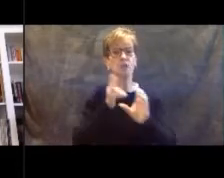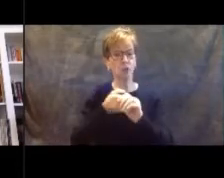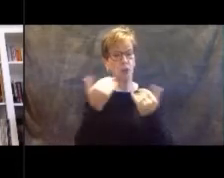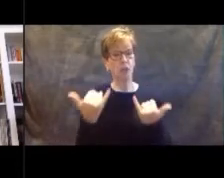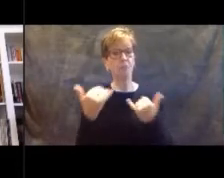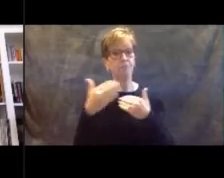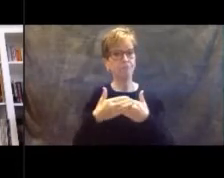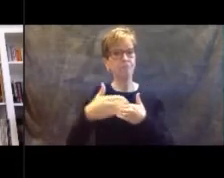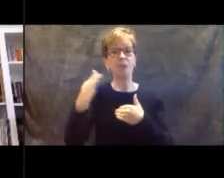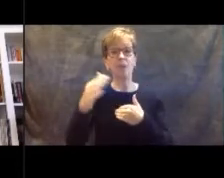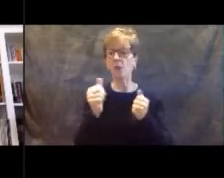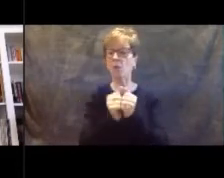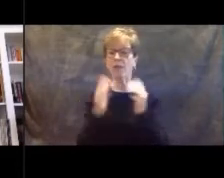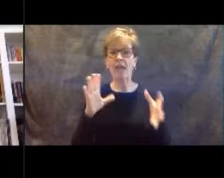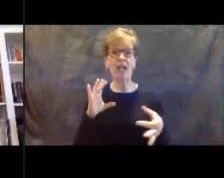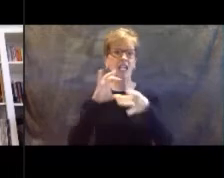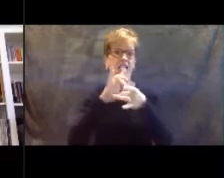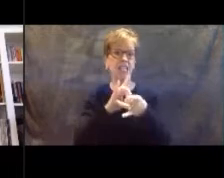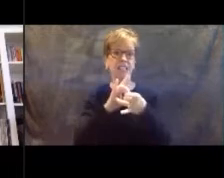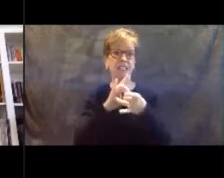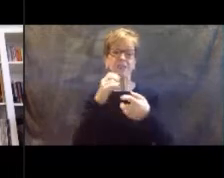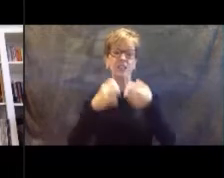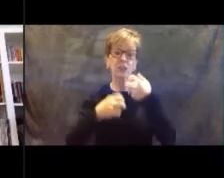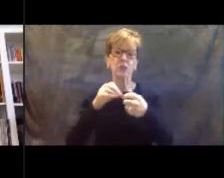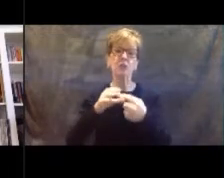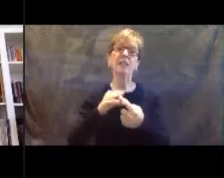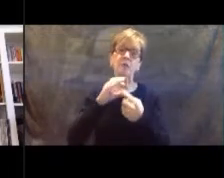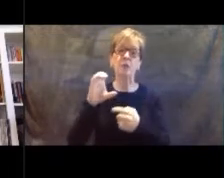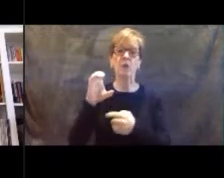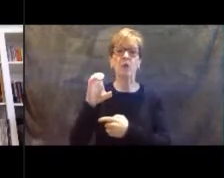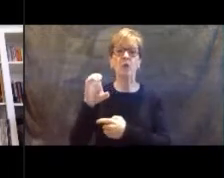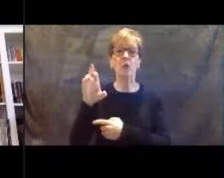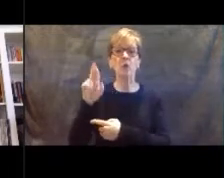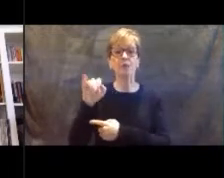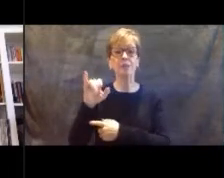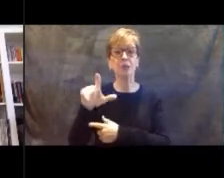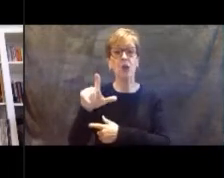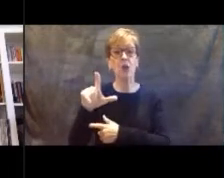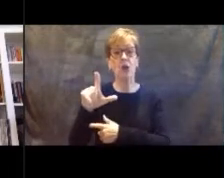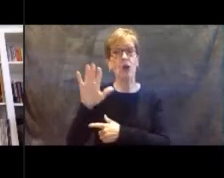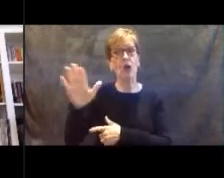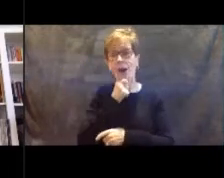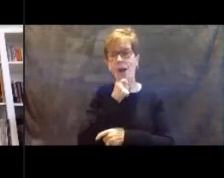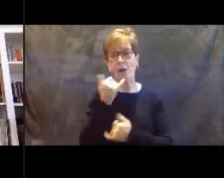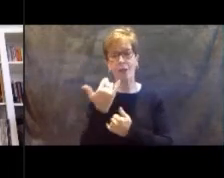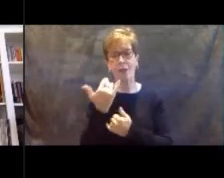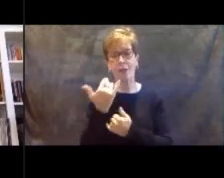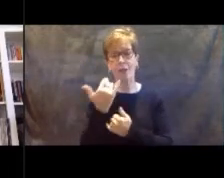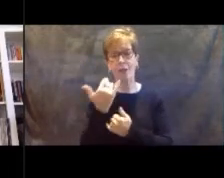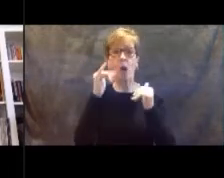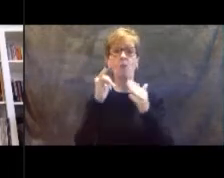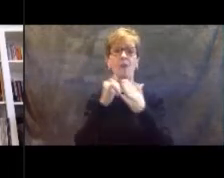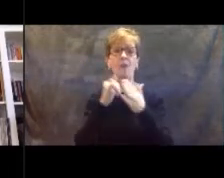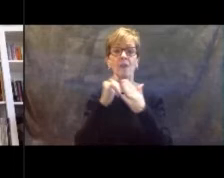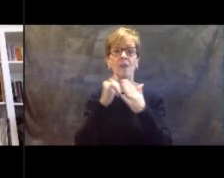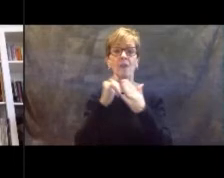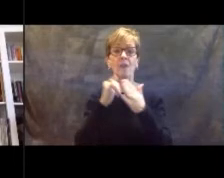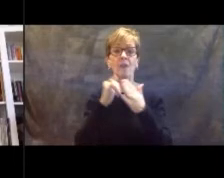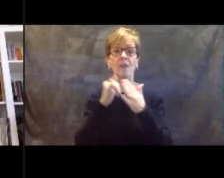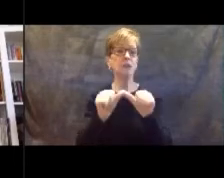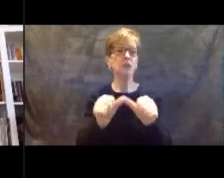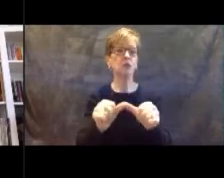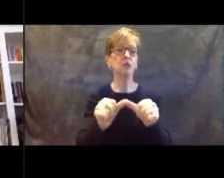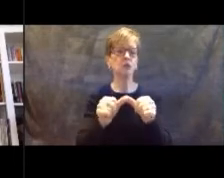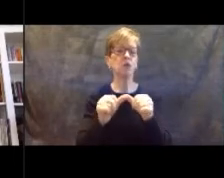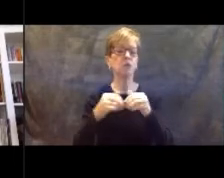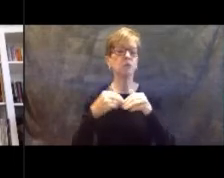issues, with the exception, of course, of Crystal's microphone this morning. We hope that we'll continue throughout the ceremony. Of course, we